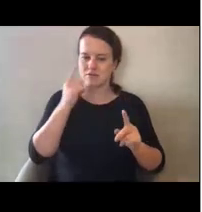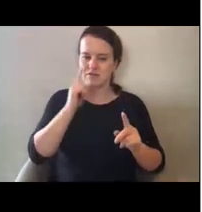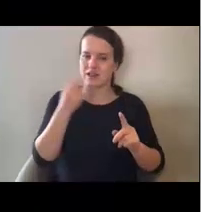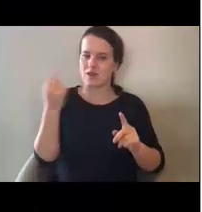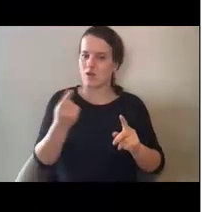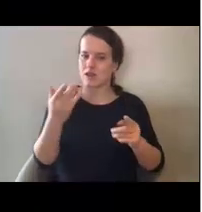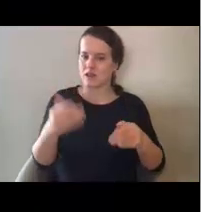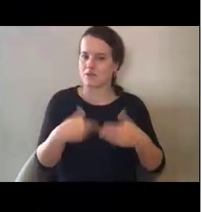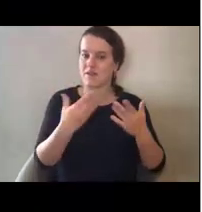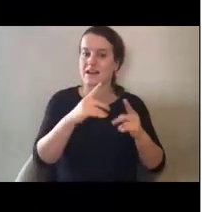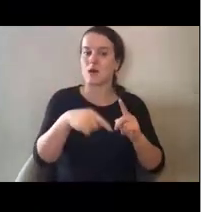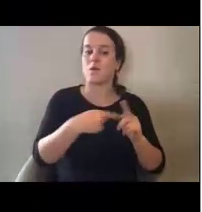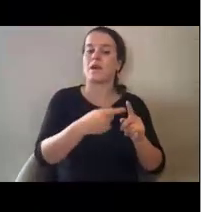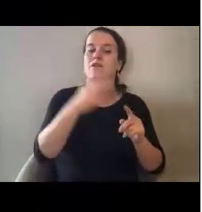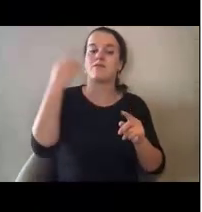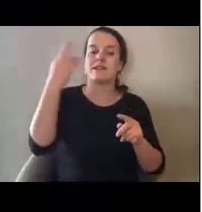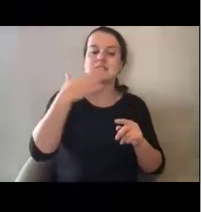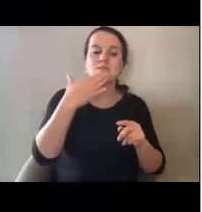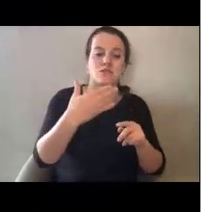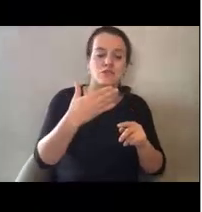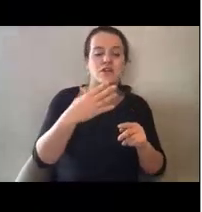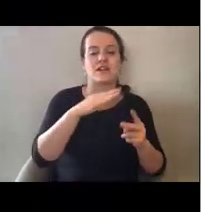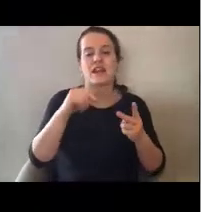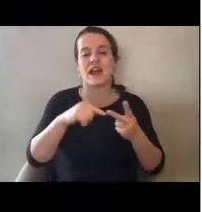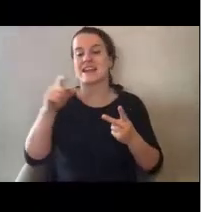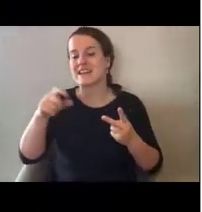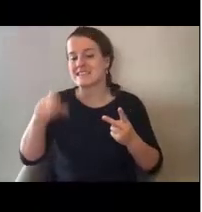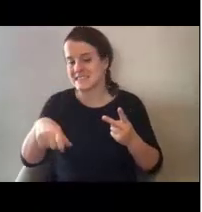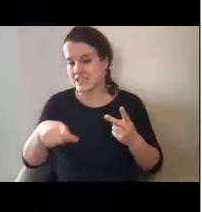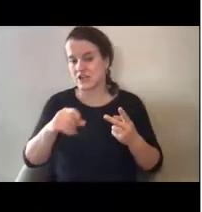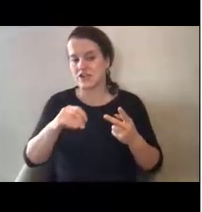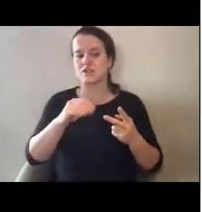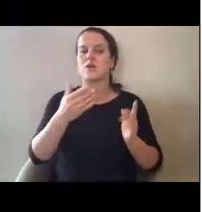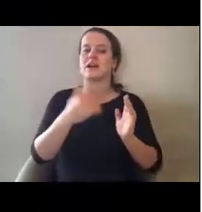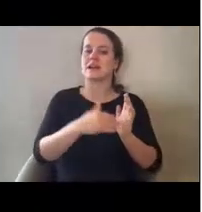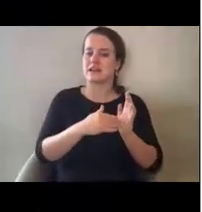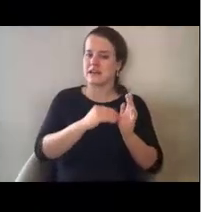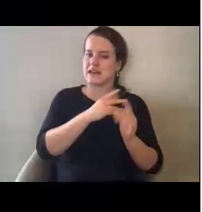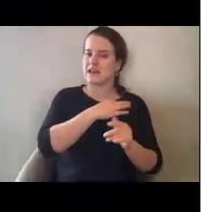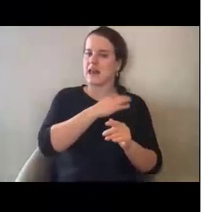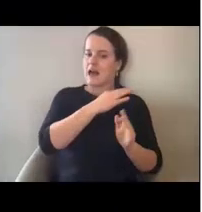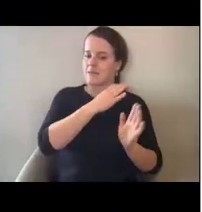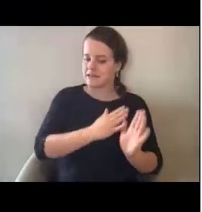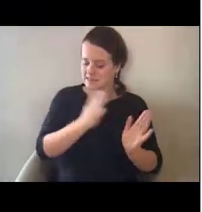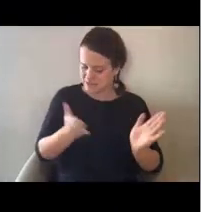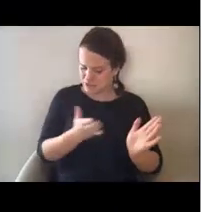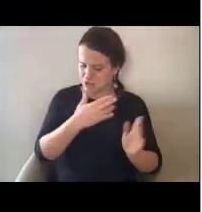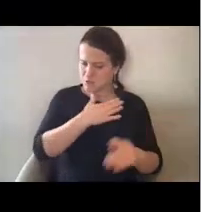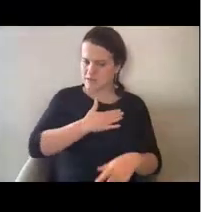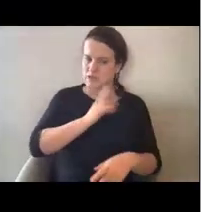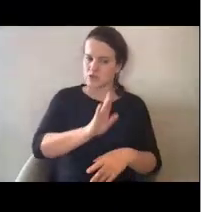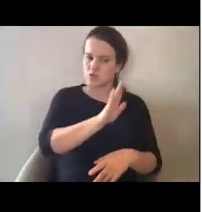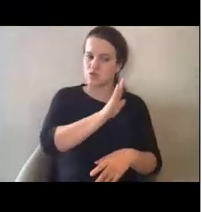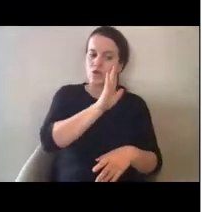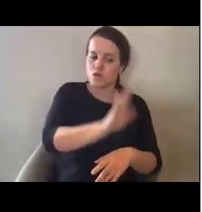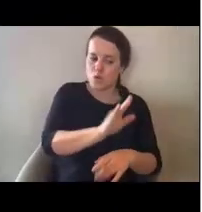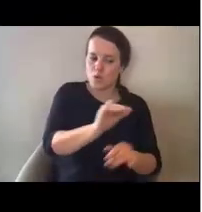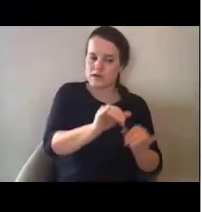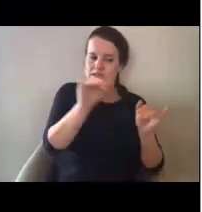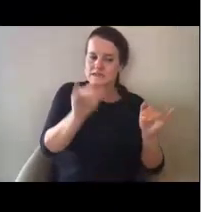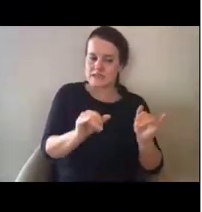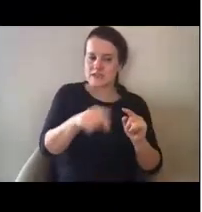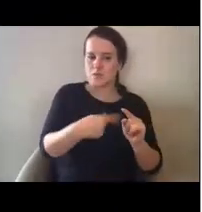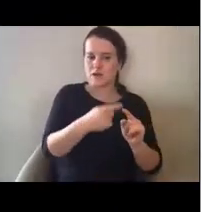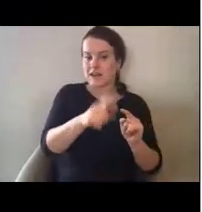that assistance when it's reasonable and necessary. Um, and so again, applicants are encouraged to use their existing systems when necessary. Uh, but if those